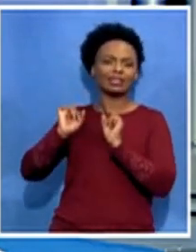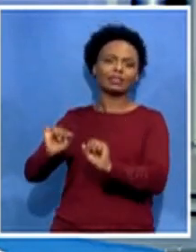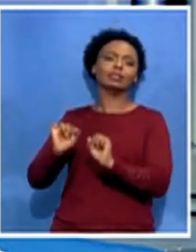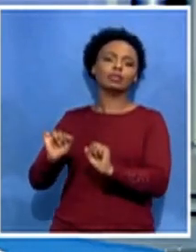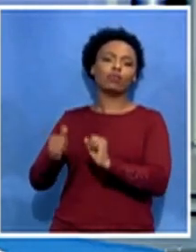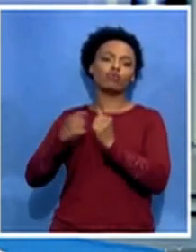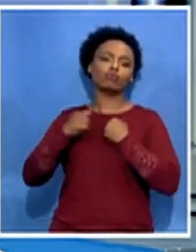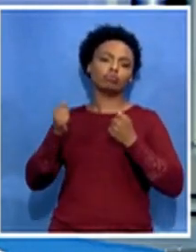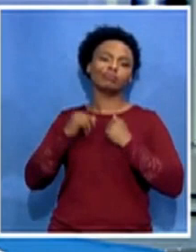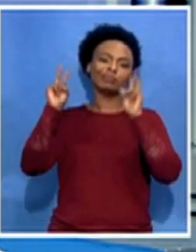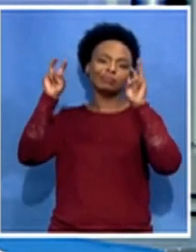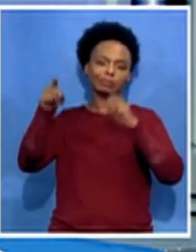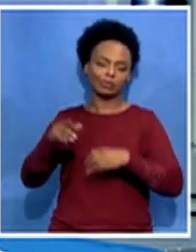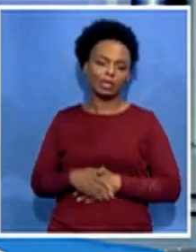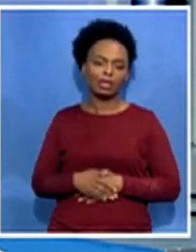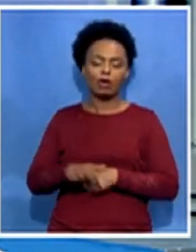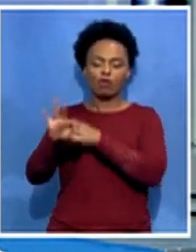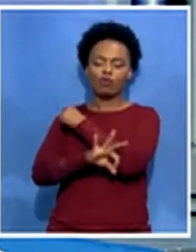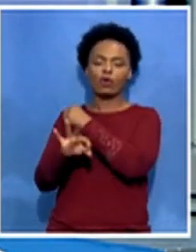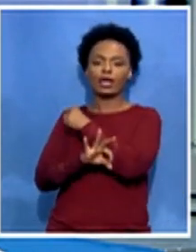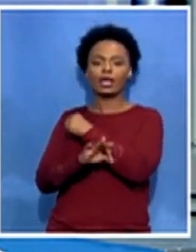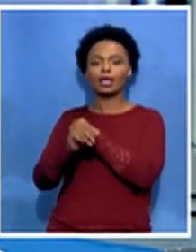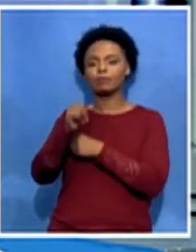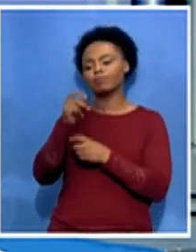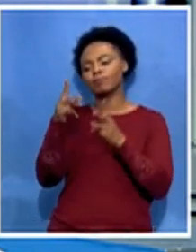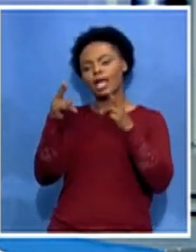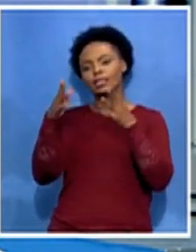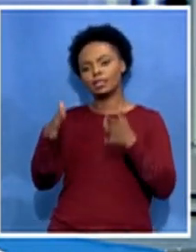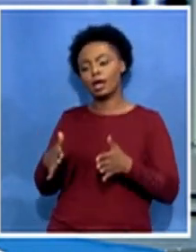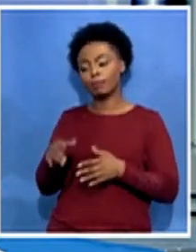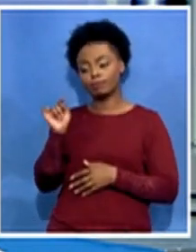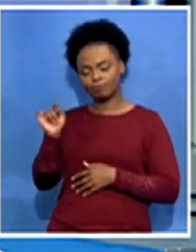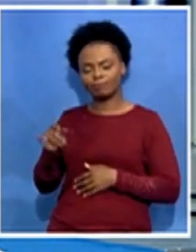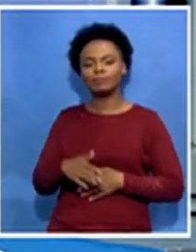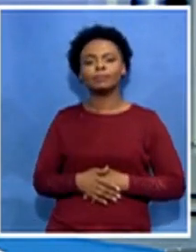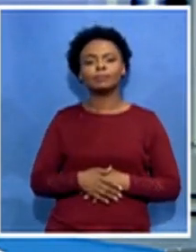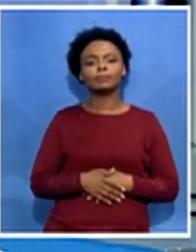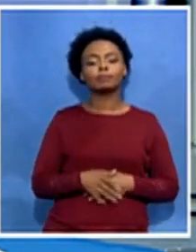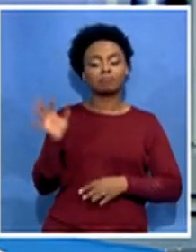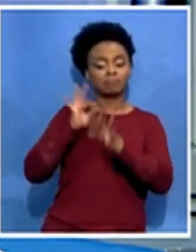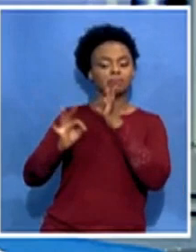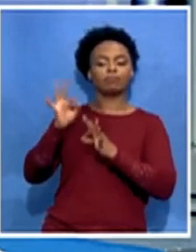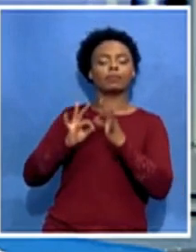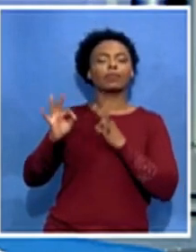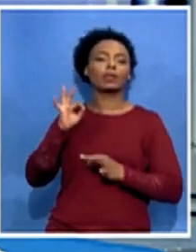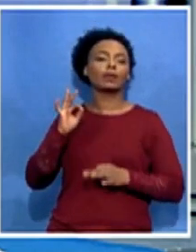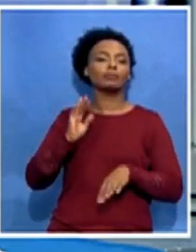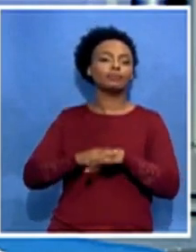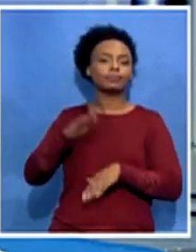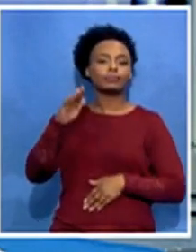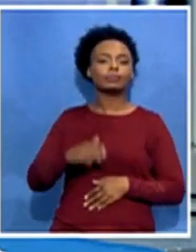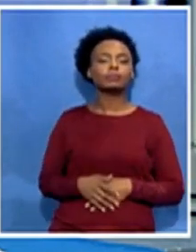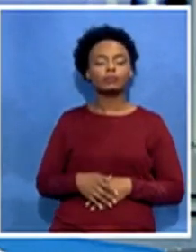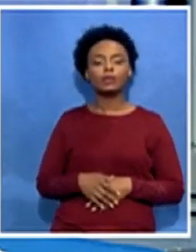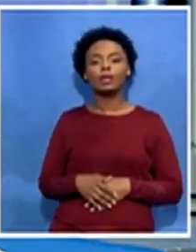sabc foreign editor no doubt we will keep a close eye on the story uh this week as that country and the rest of the world in fact